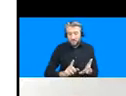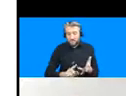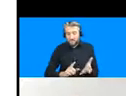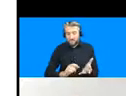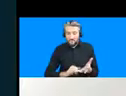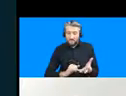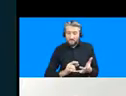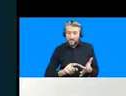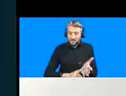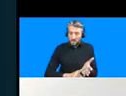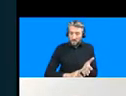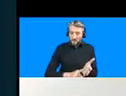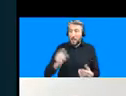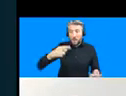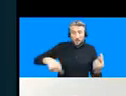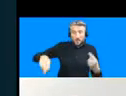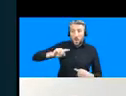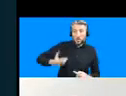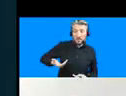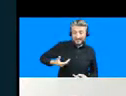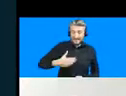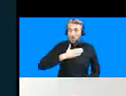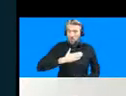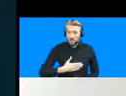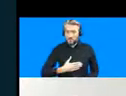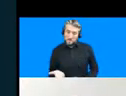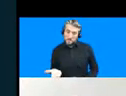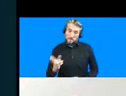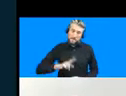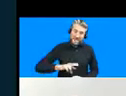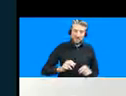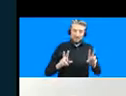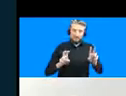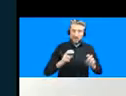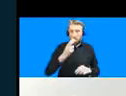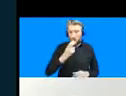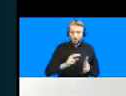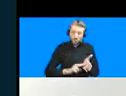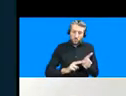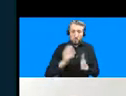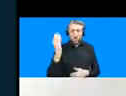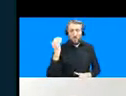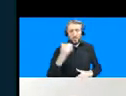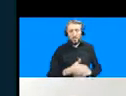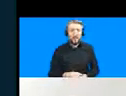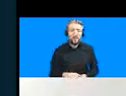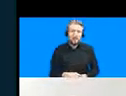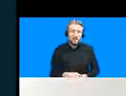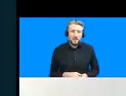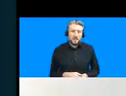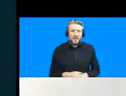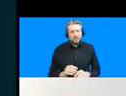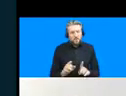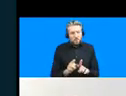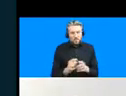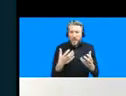back uh to the old normal um but there's a deeper concern and both annie and noshin